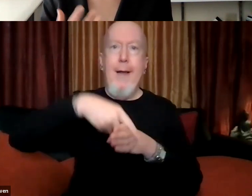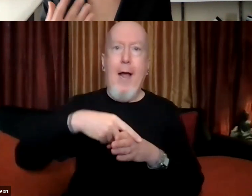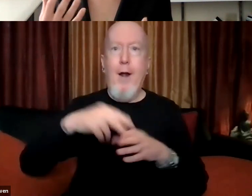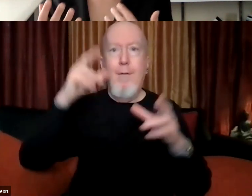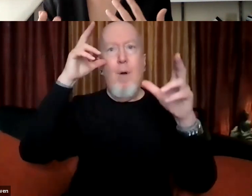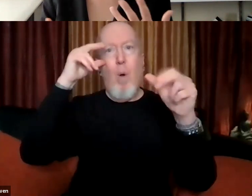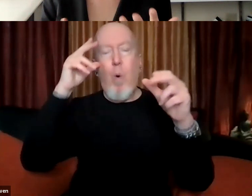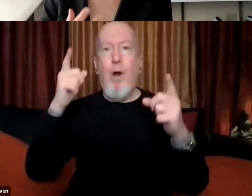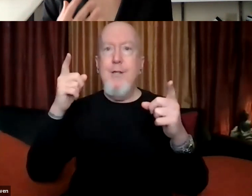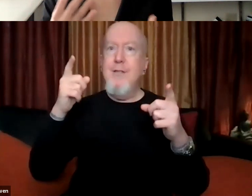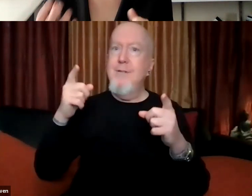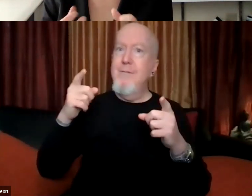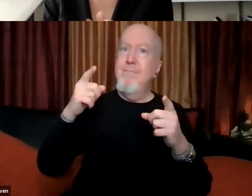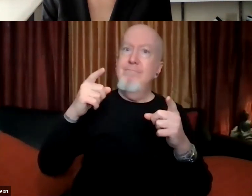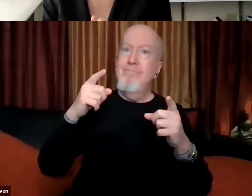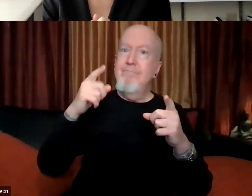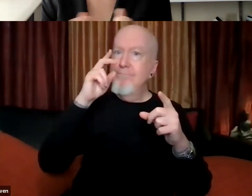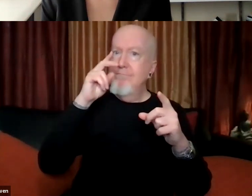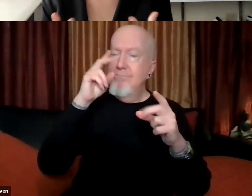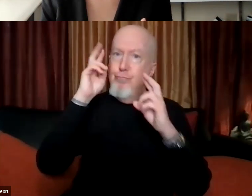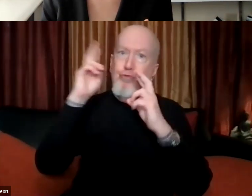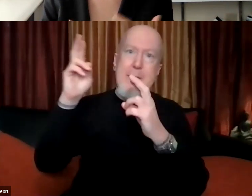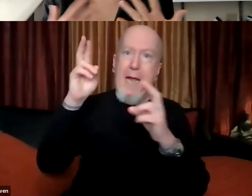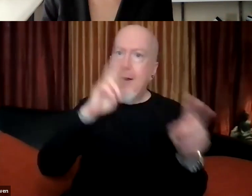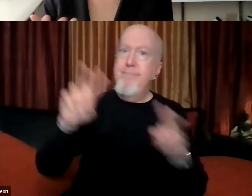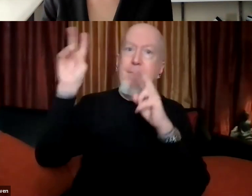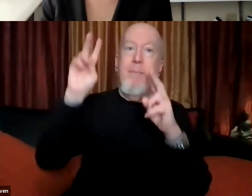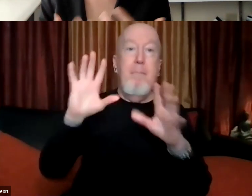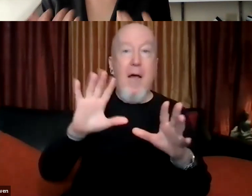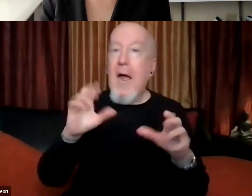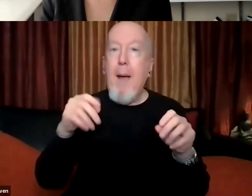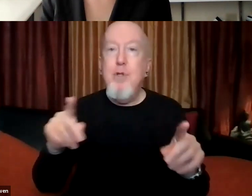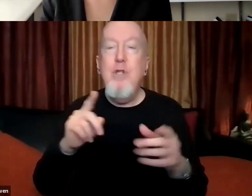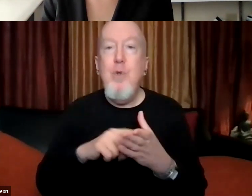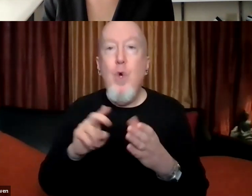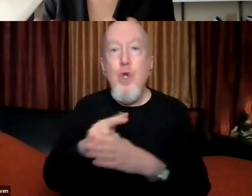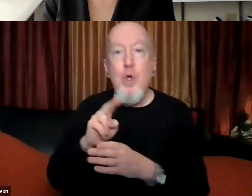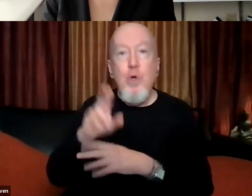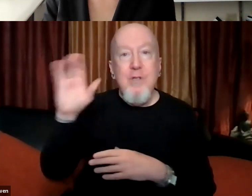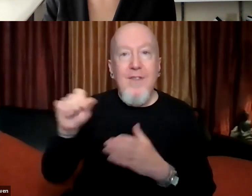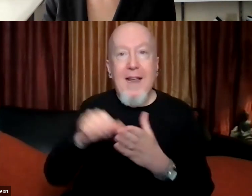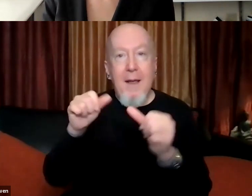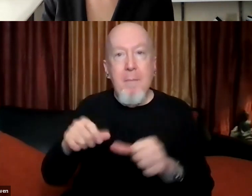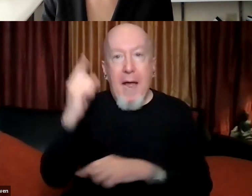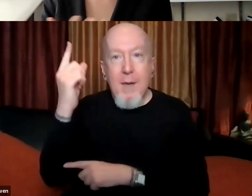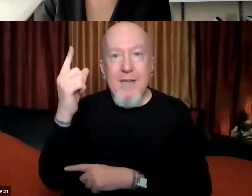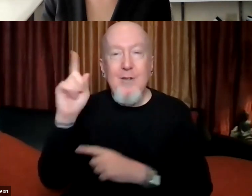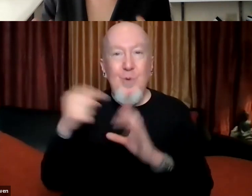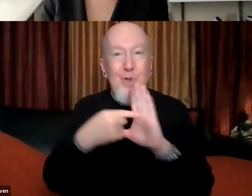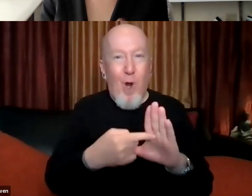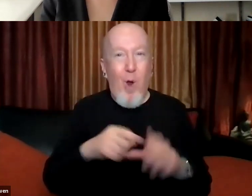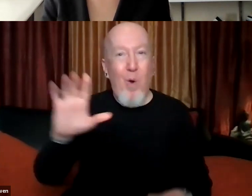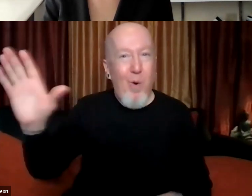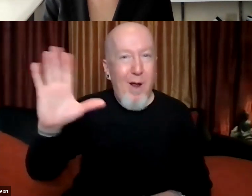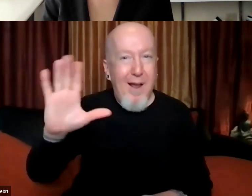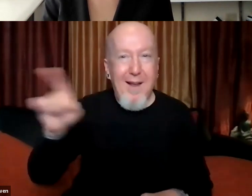part of it is, is the using these monuments as an opportunity to uncover those false stories. And they really are false. Um, but then